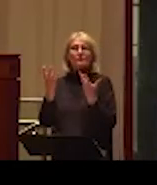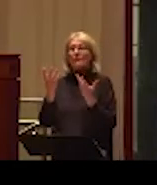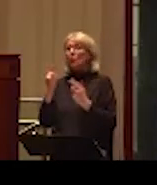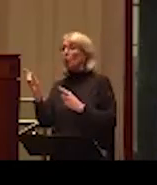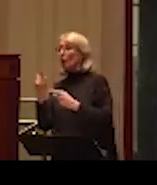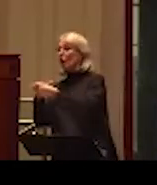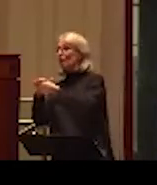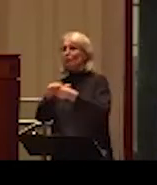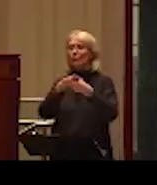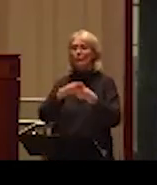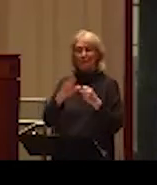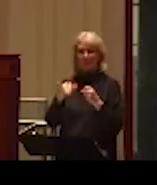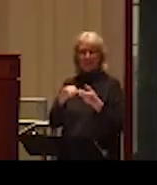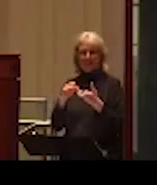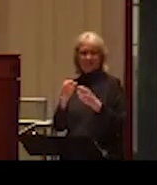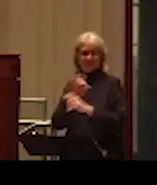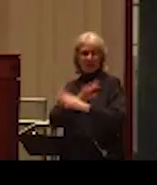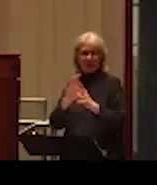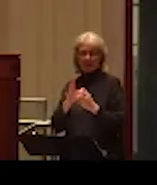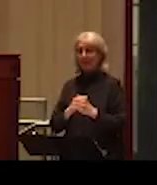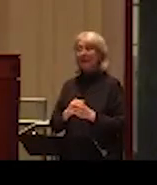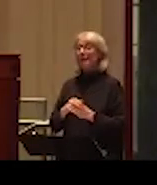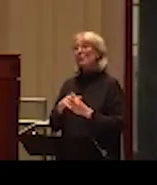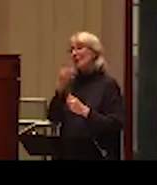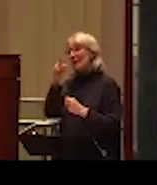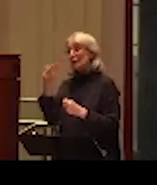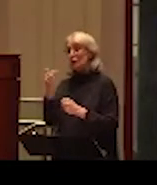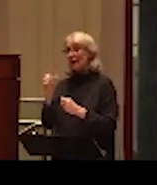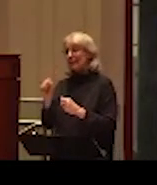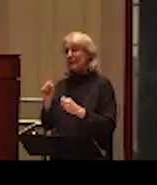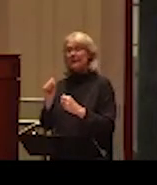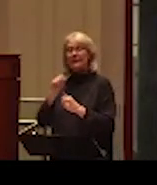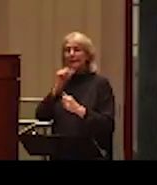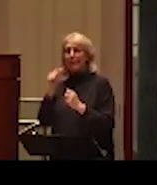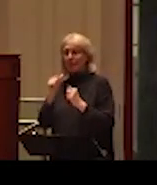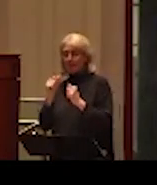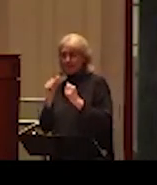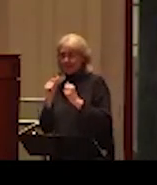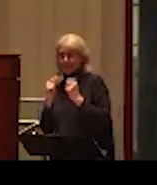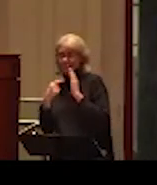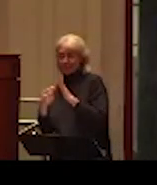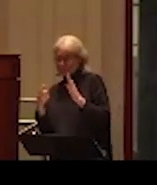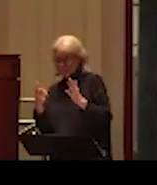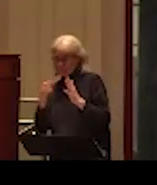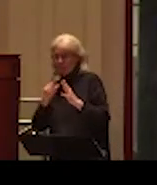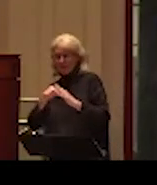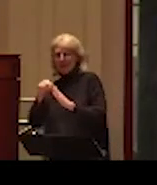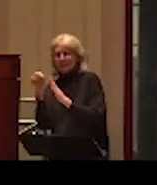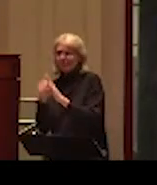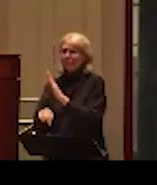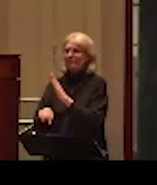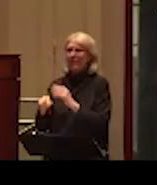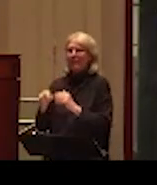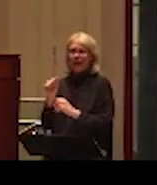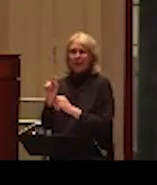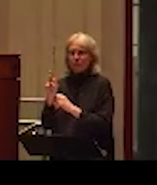The problem with the source of data is that we do not get to the cases of the most severe abuse. So that is why, what I think is important